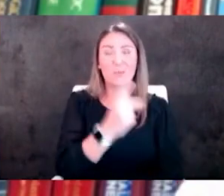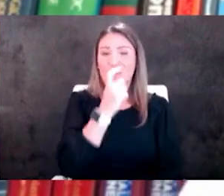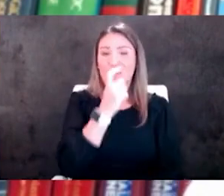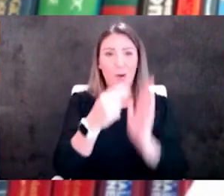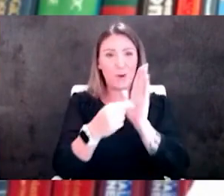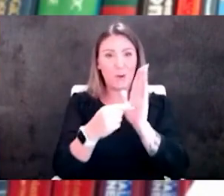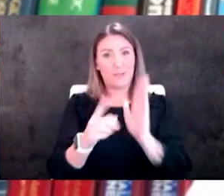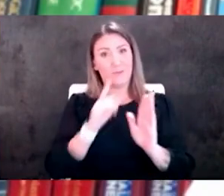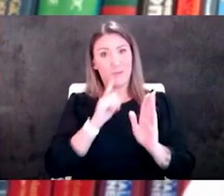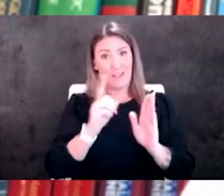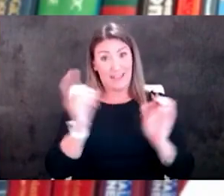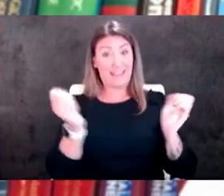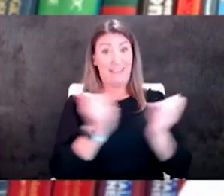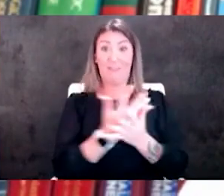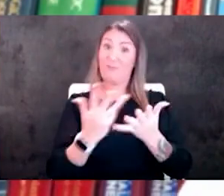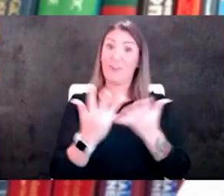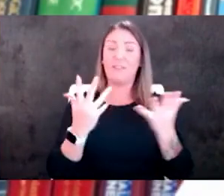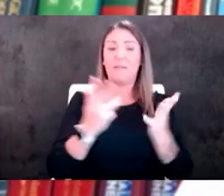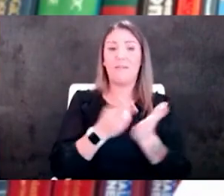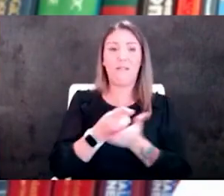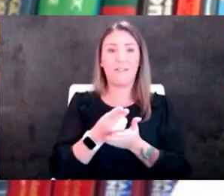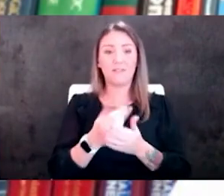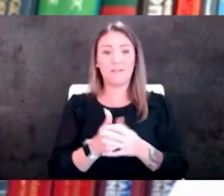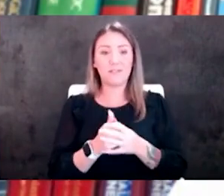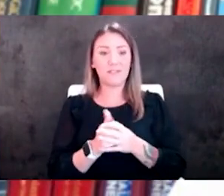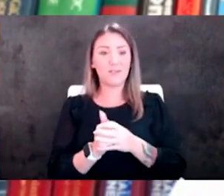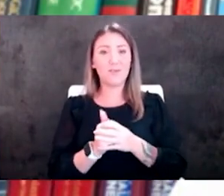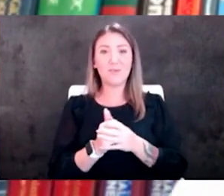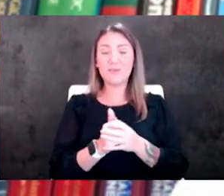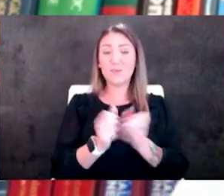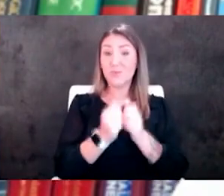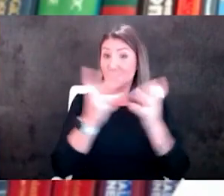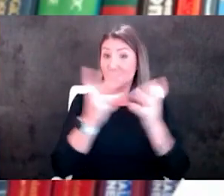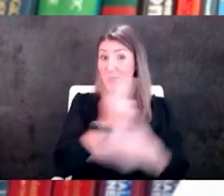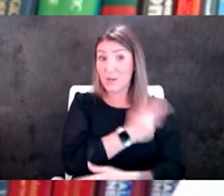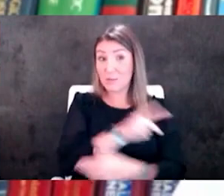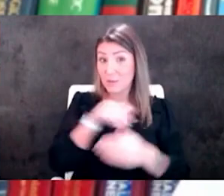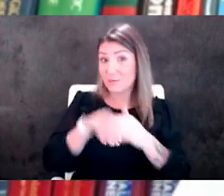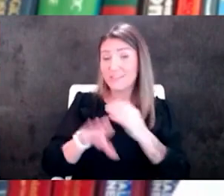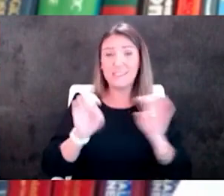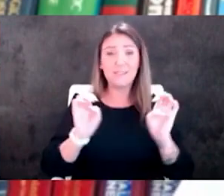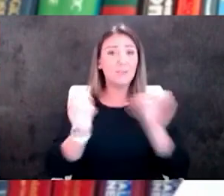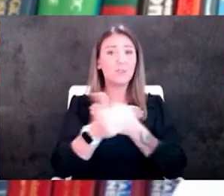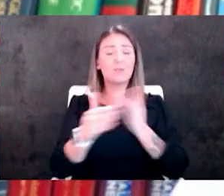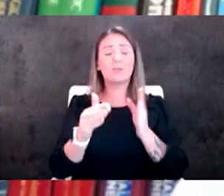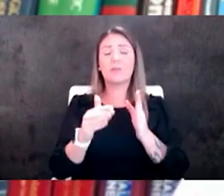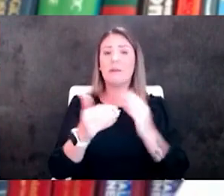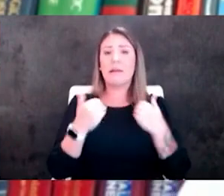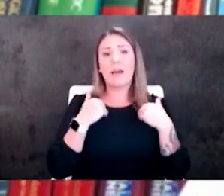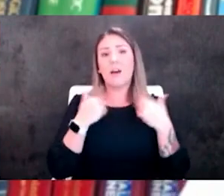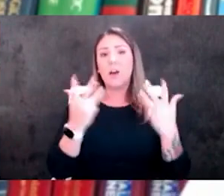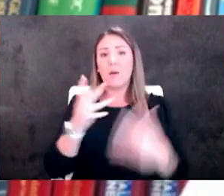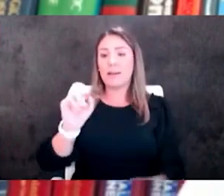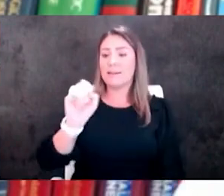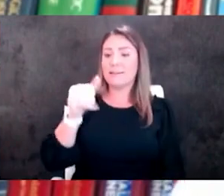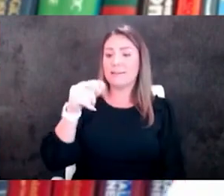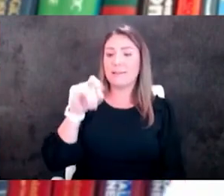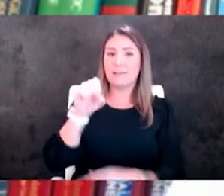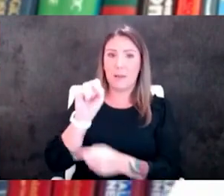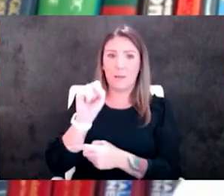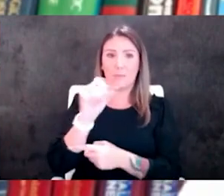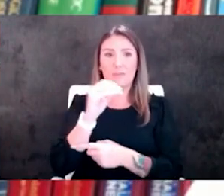what it does but honestly there's so many patients that come into the emergency room with sepsis and and acute